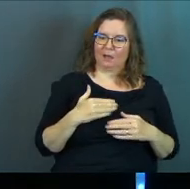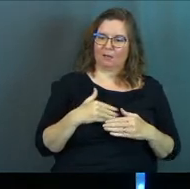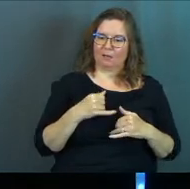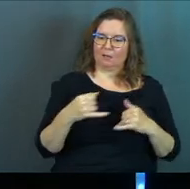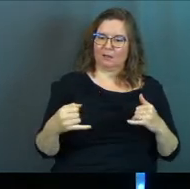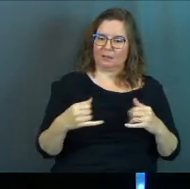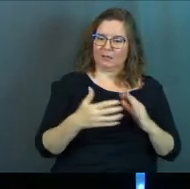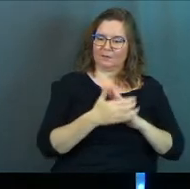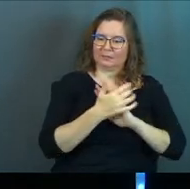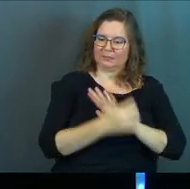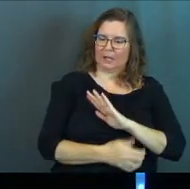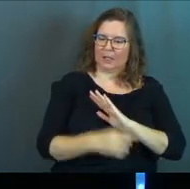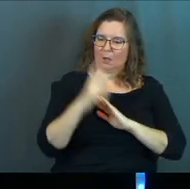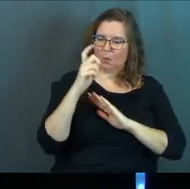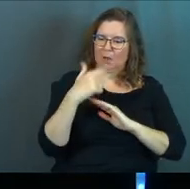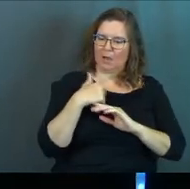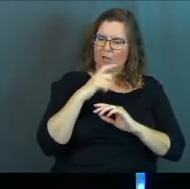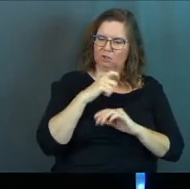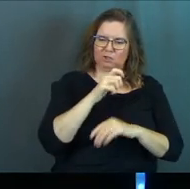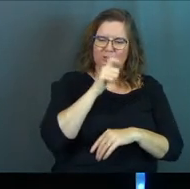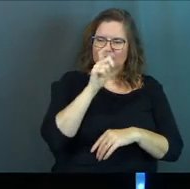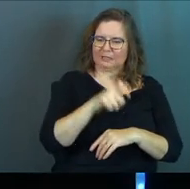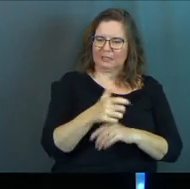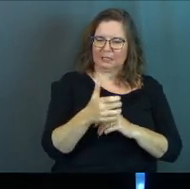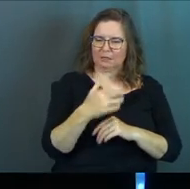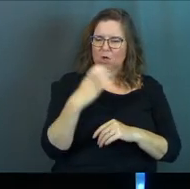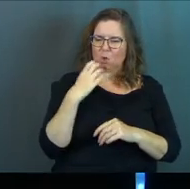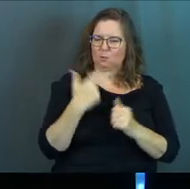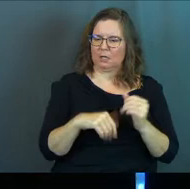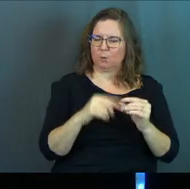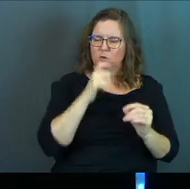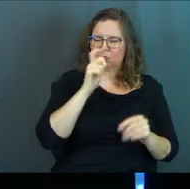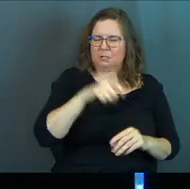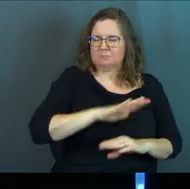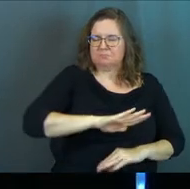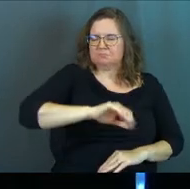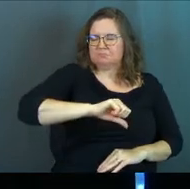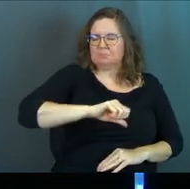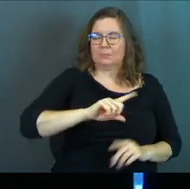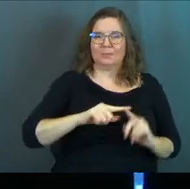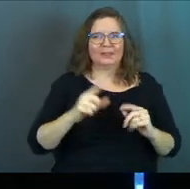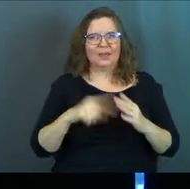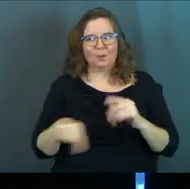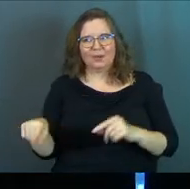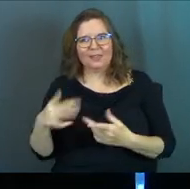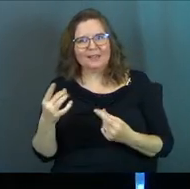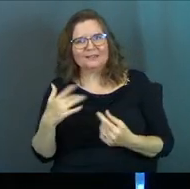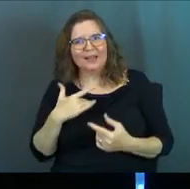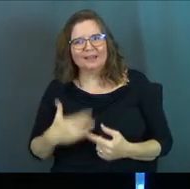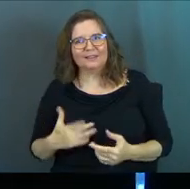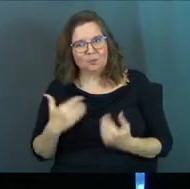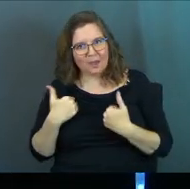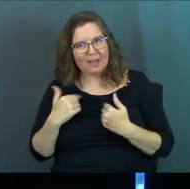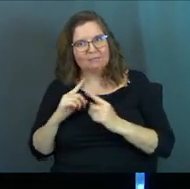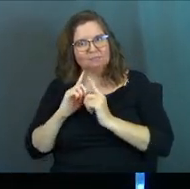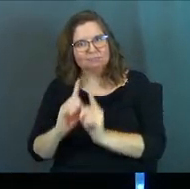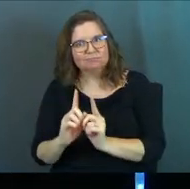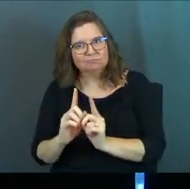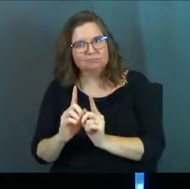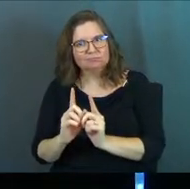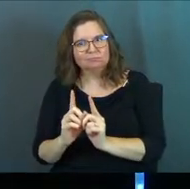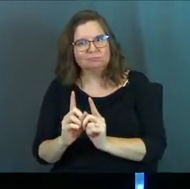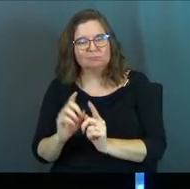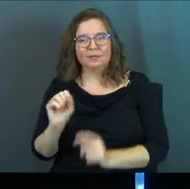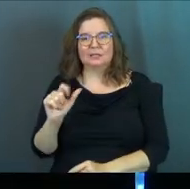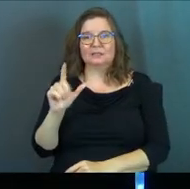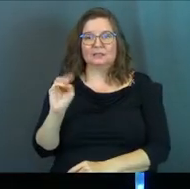threshold of skill and wisdom, I shouldn't need coaches anymore. But that's not what they do. And